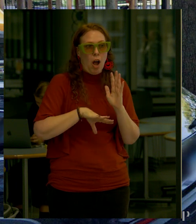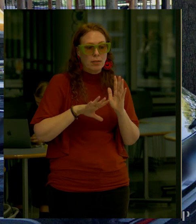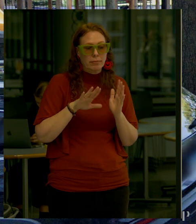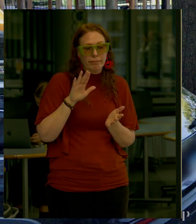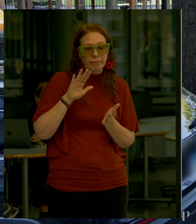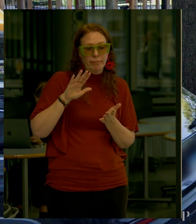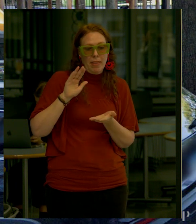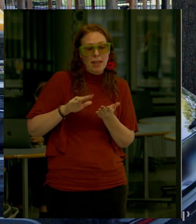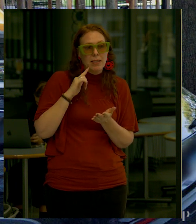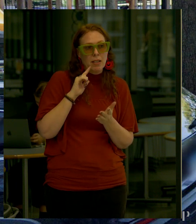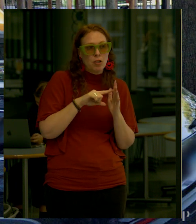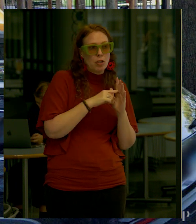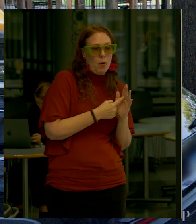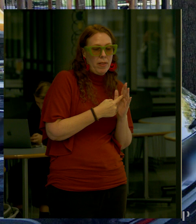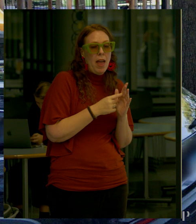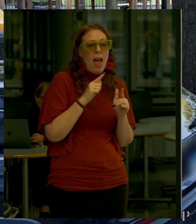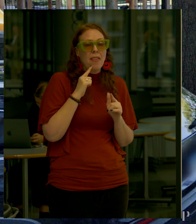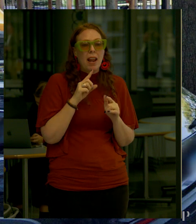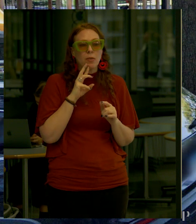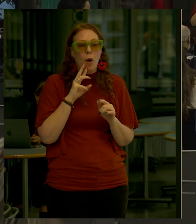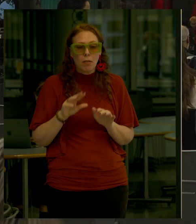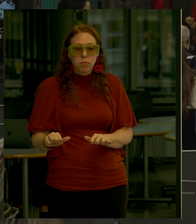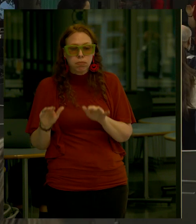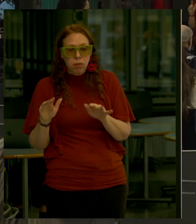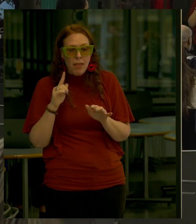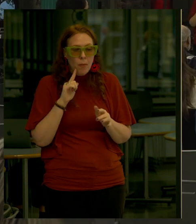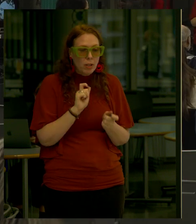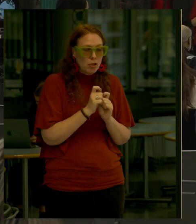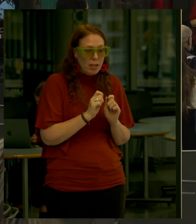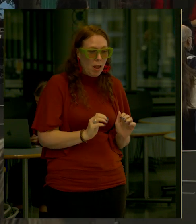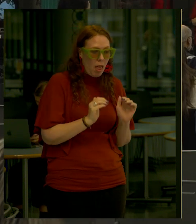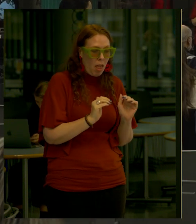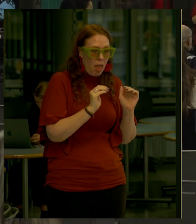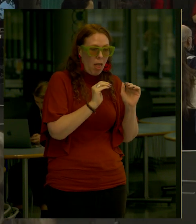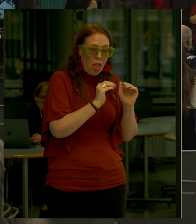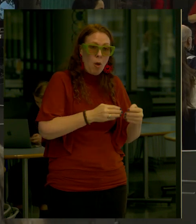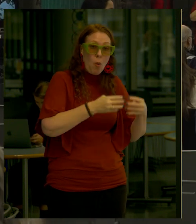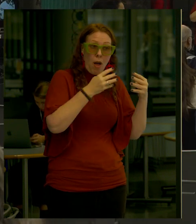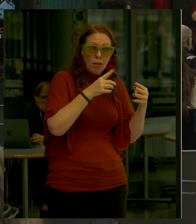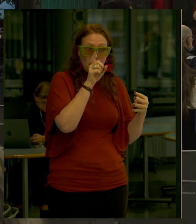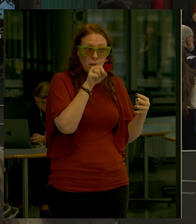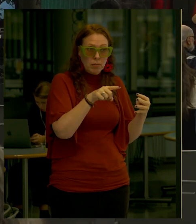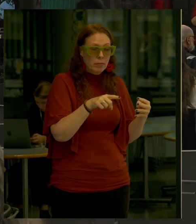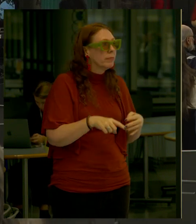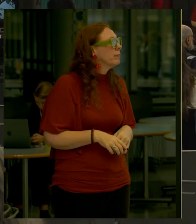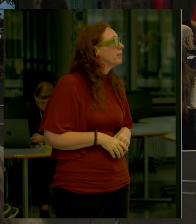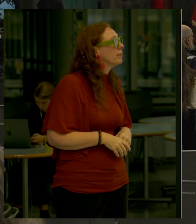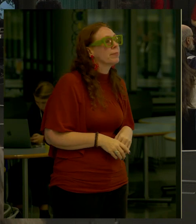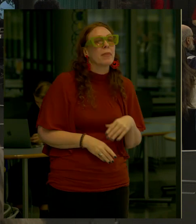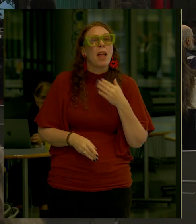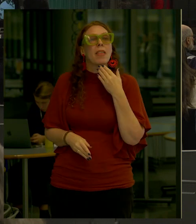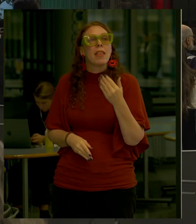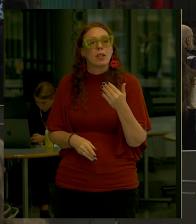begin with And then you can always make adjustments If you're modeling changes and whatnot So thank you for that question